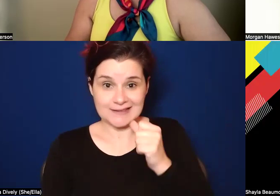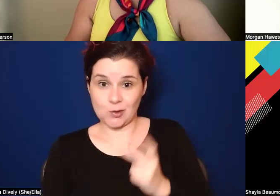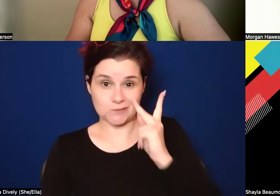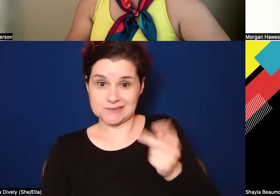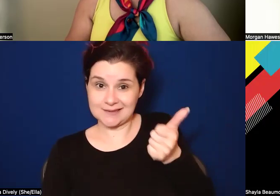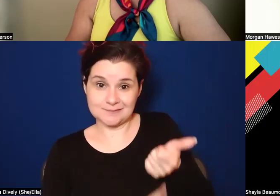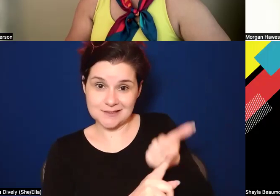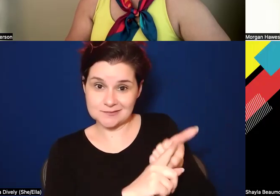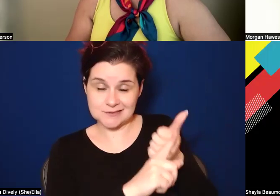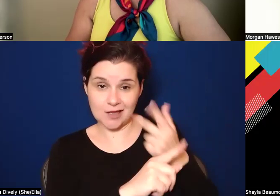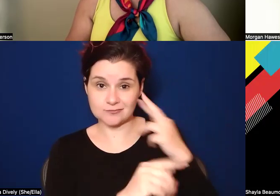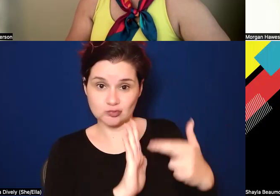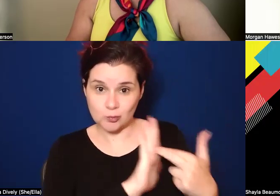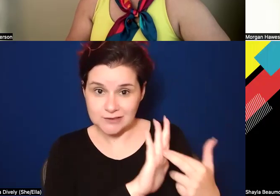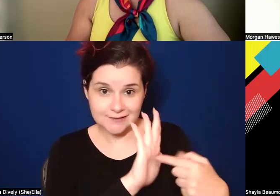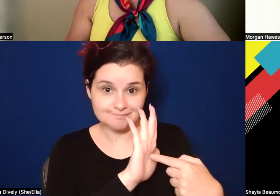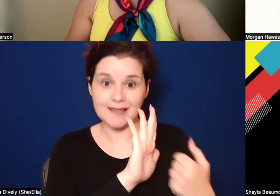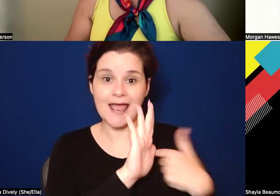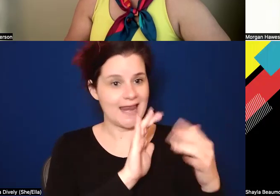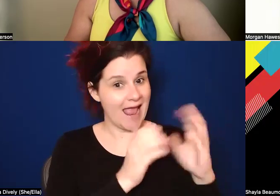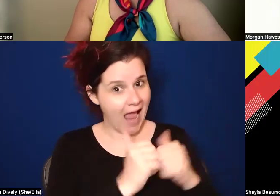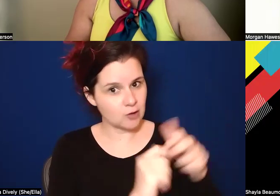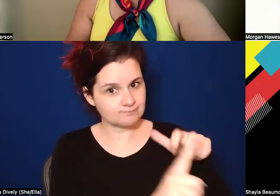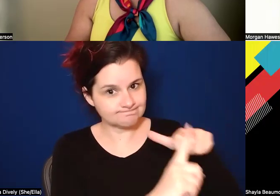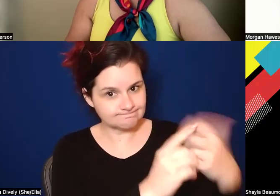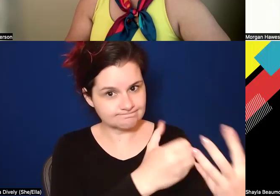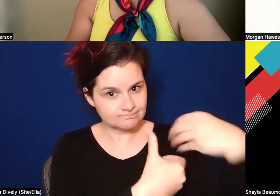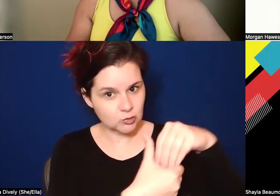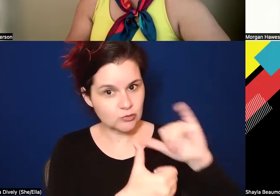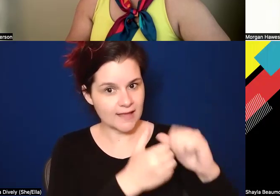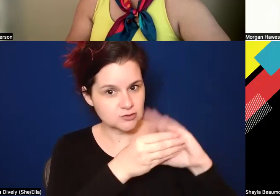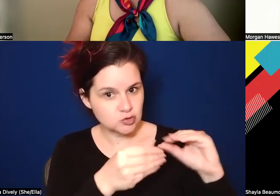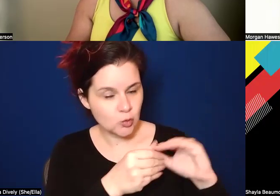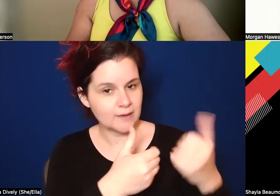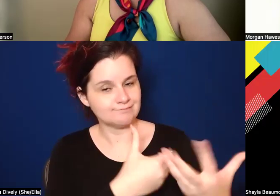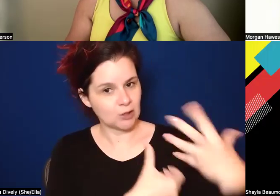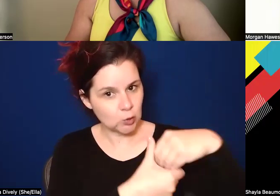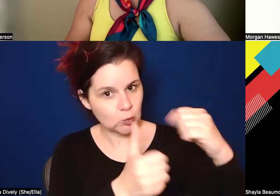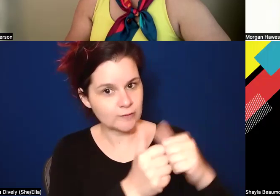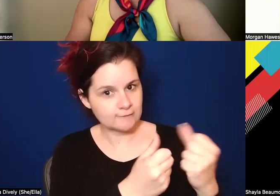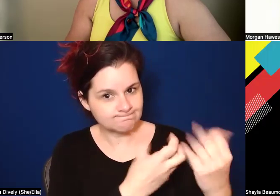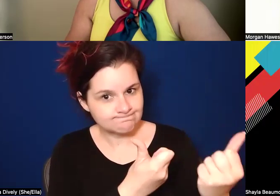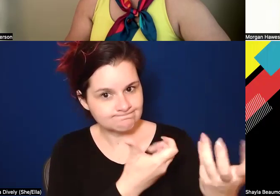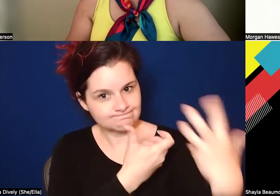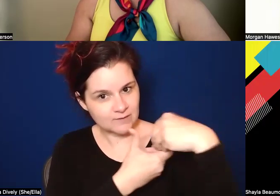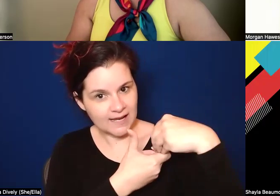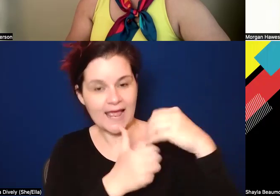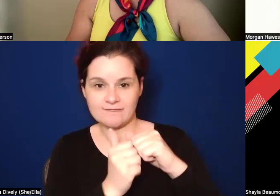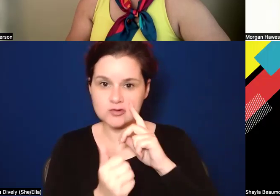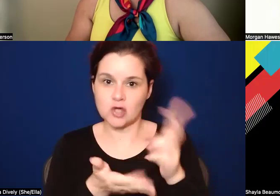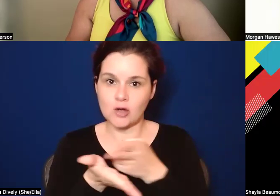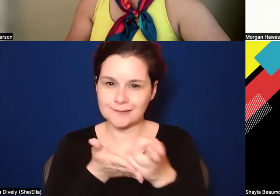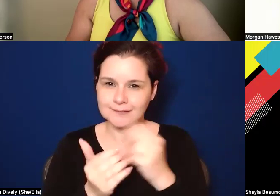themselves represented and include those, those stories, those voices in a way that feels authentic, um, and